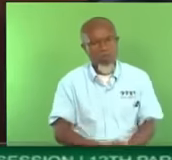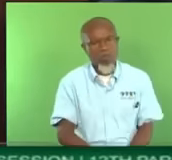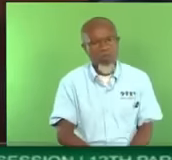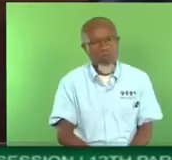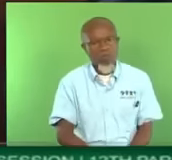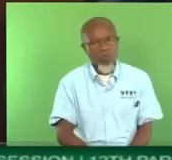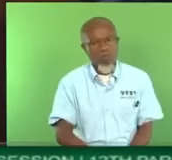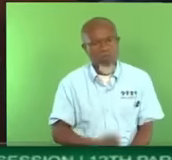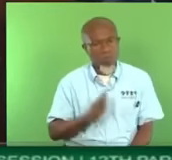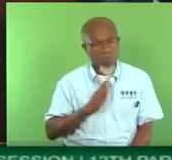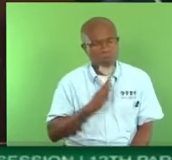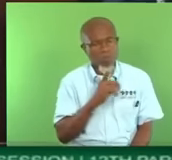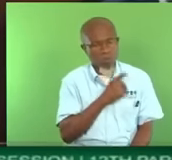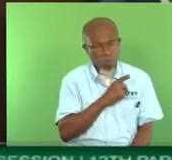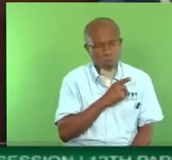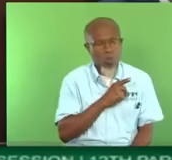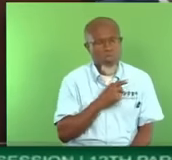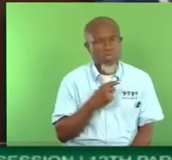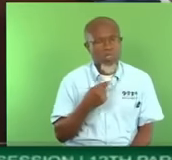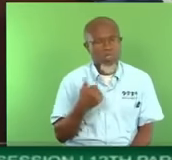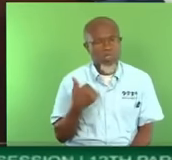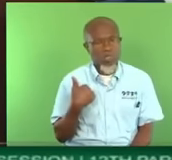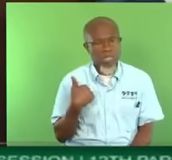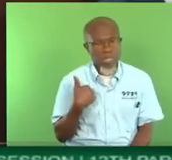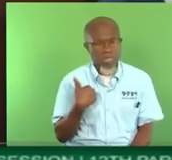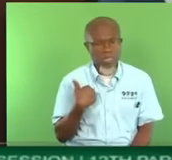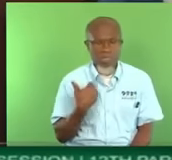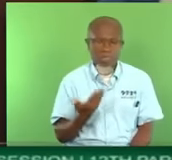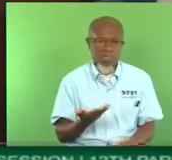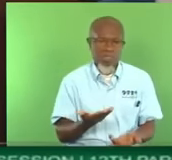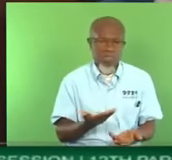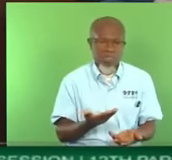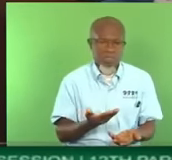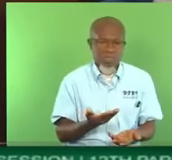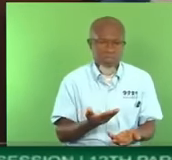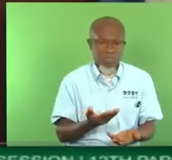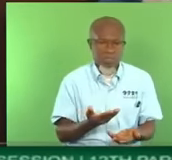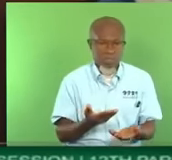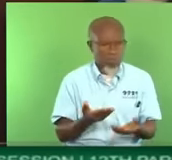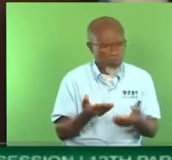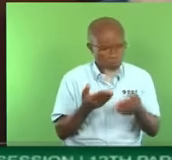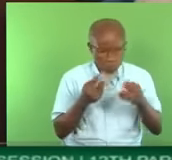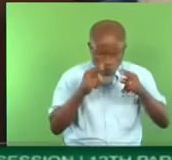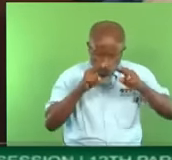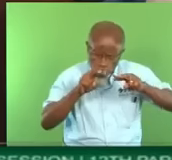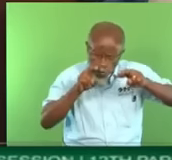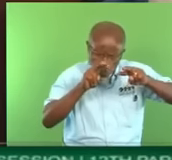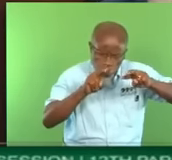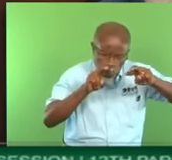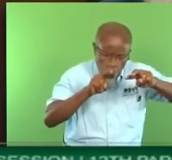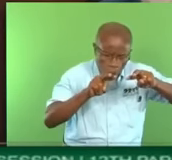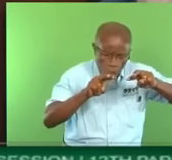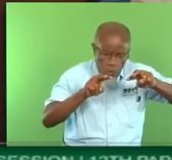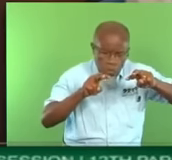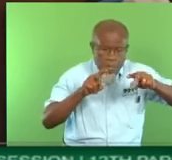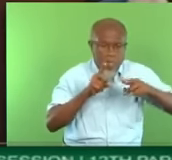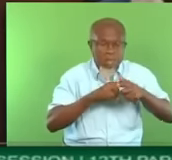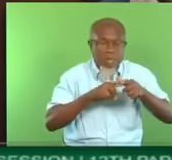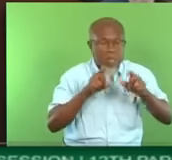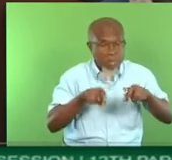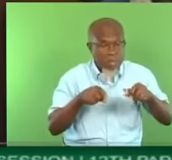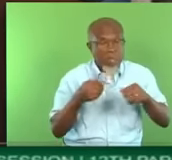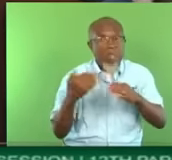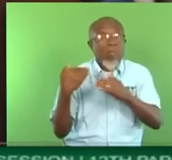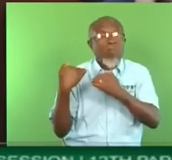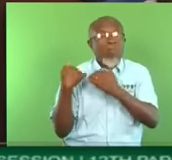the board. Of the board that they presided over this matter. Mr. Deputy Speaker, this is an impending